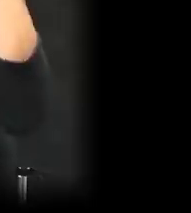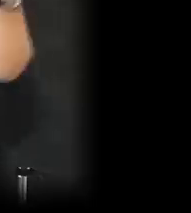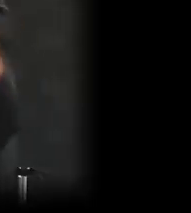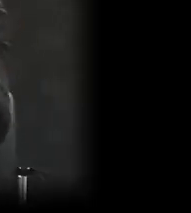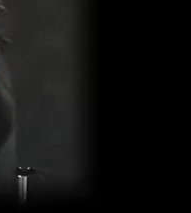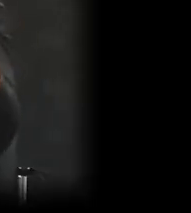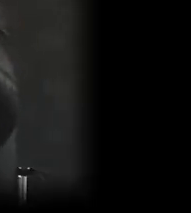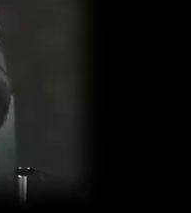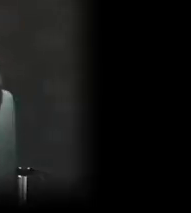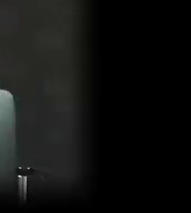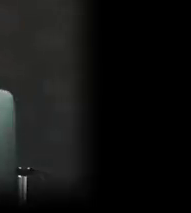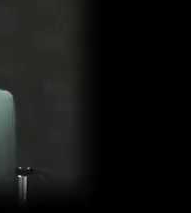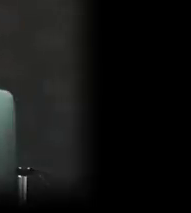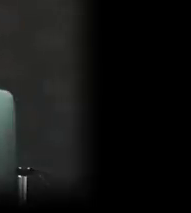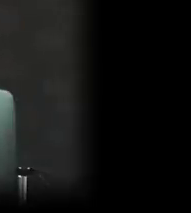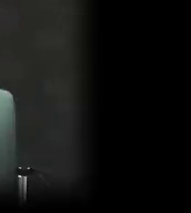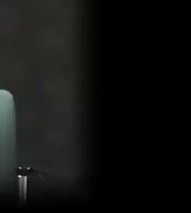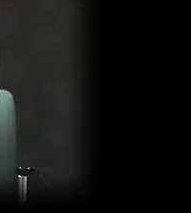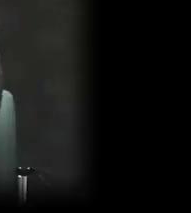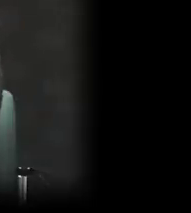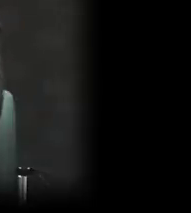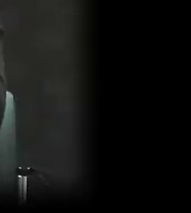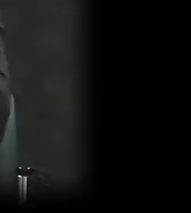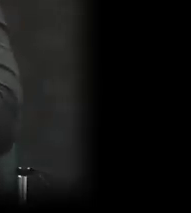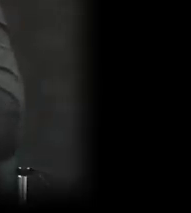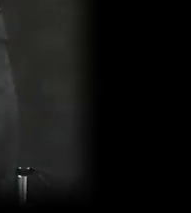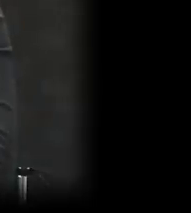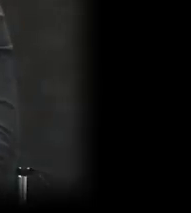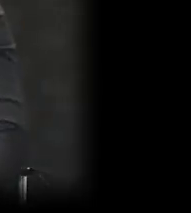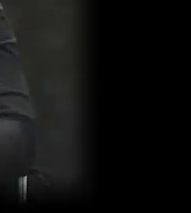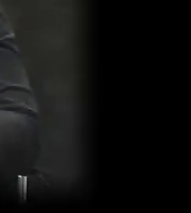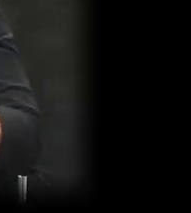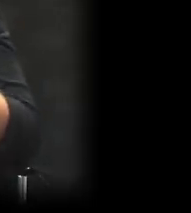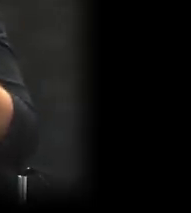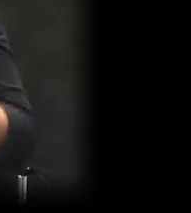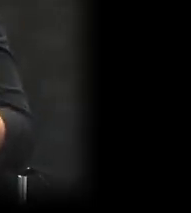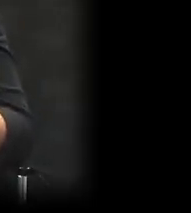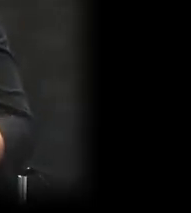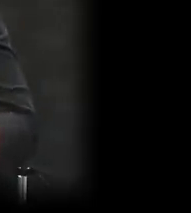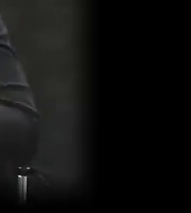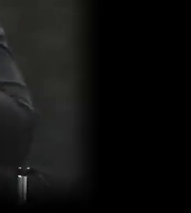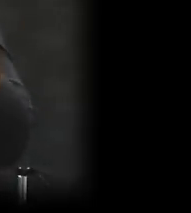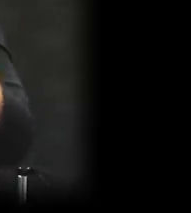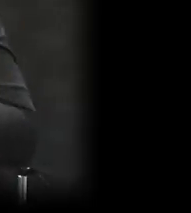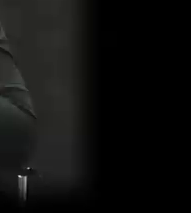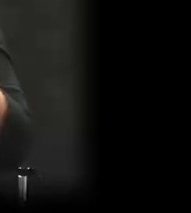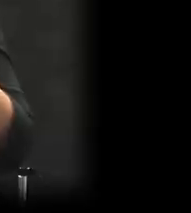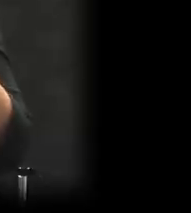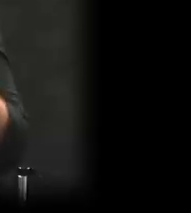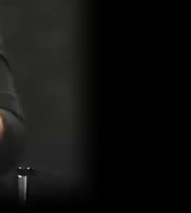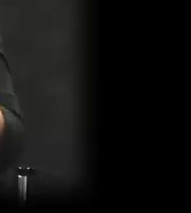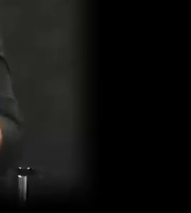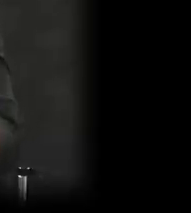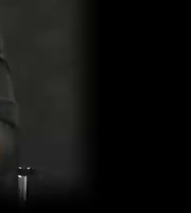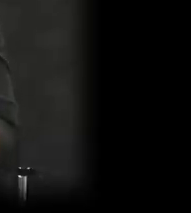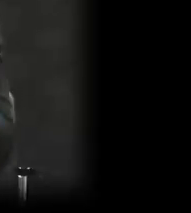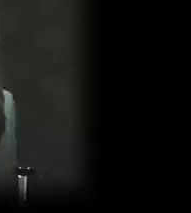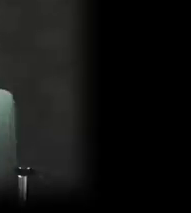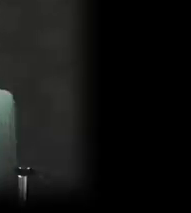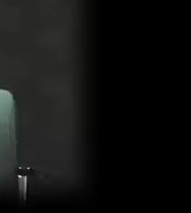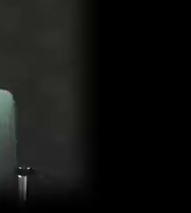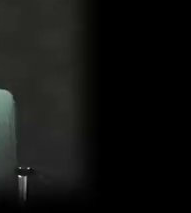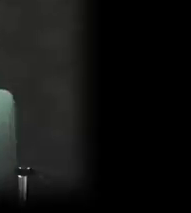size. This allowed me to continue communicating with my family, friends, and coworkers. As my vision continued to